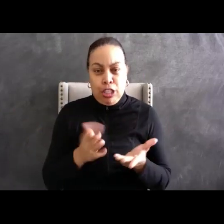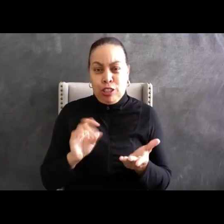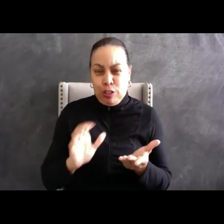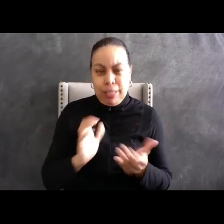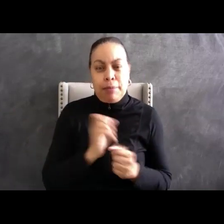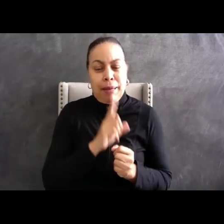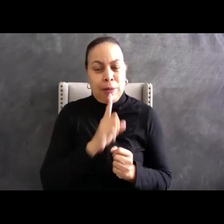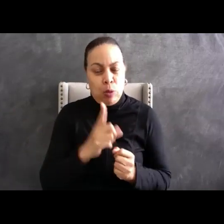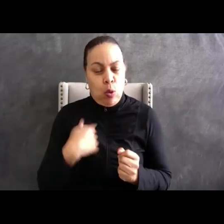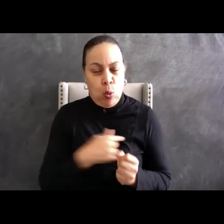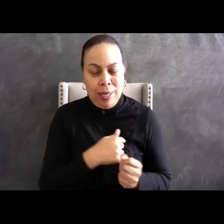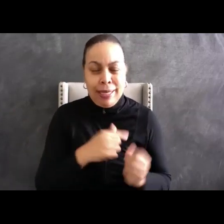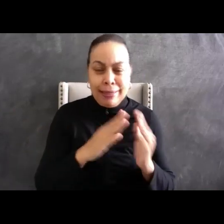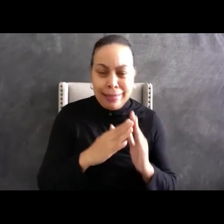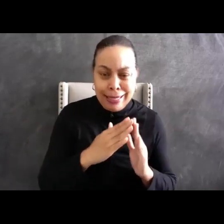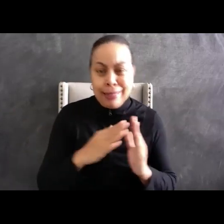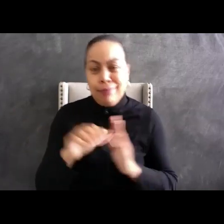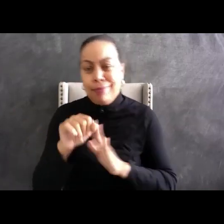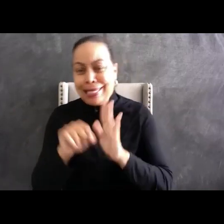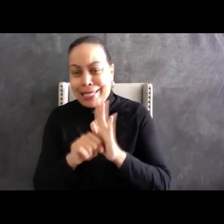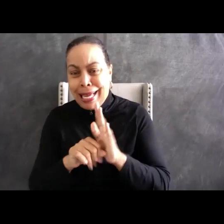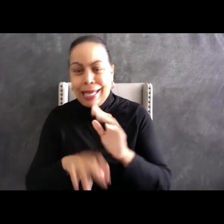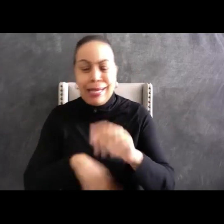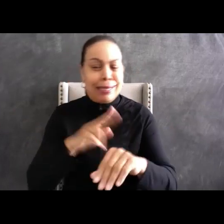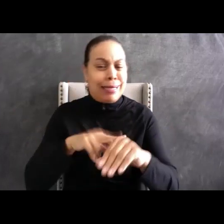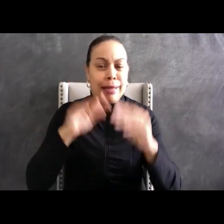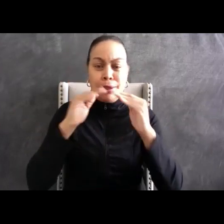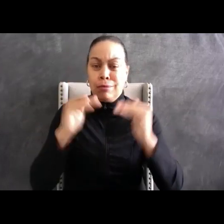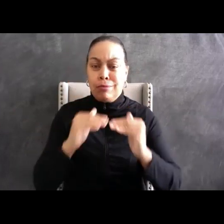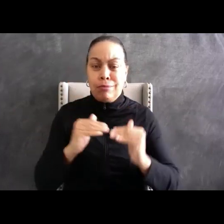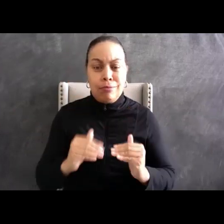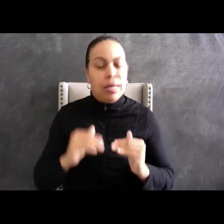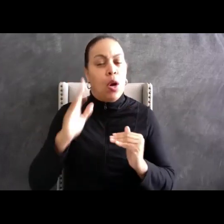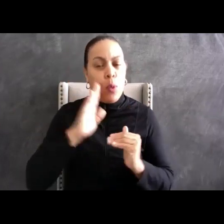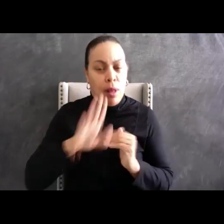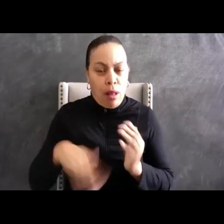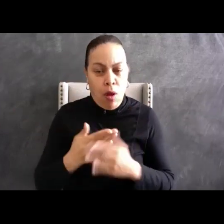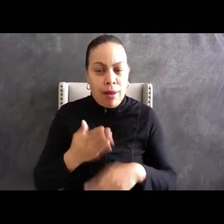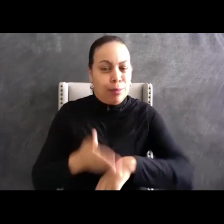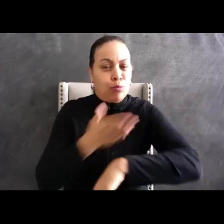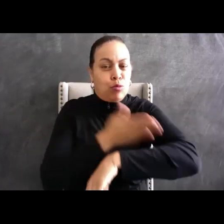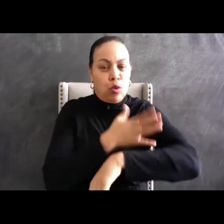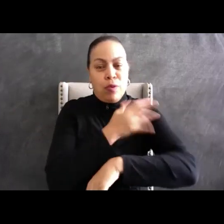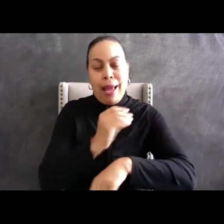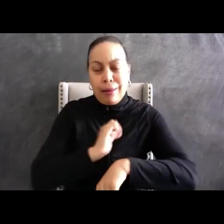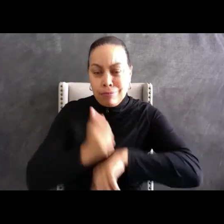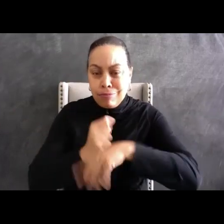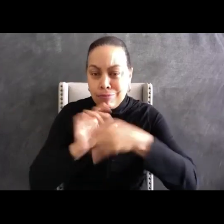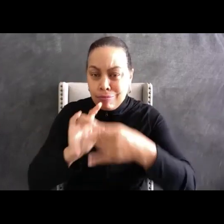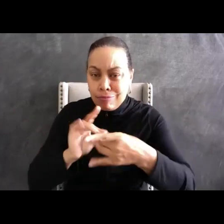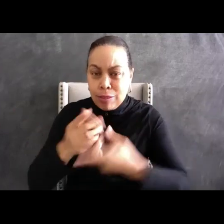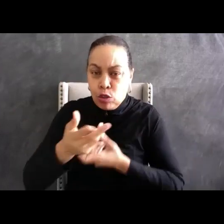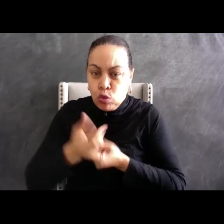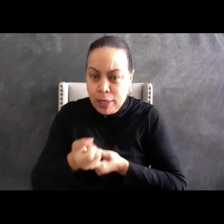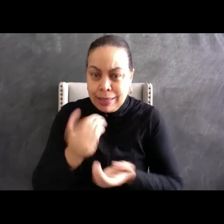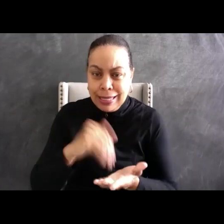as a nation, improve and restore the trust between our communities and the police. It must